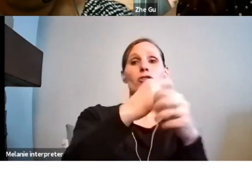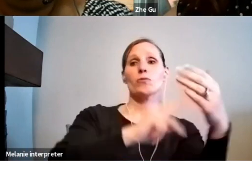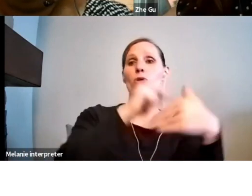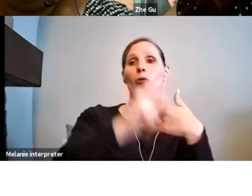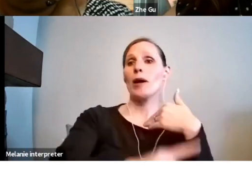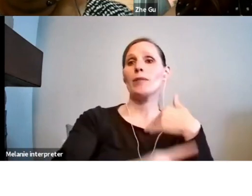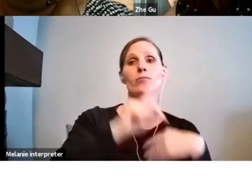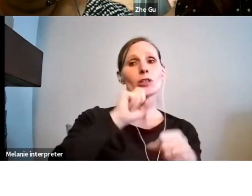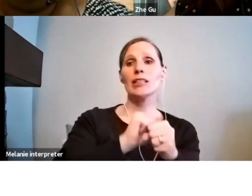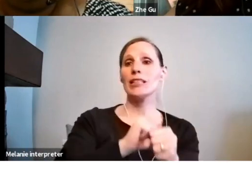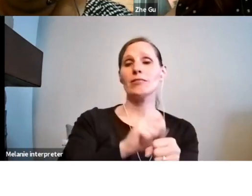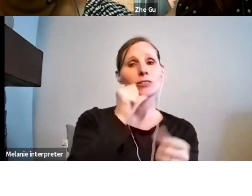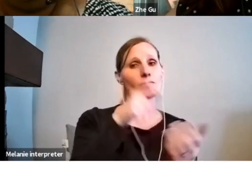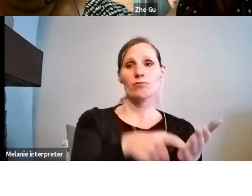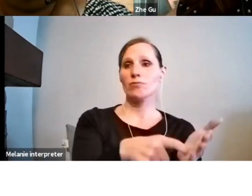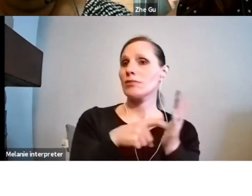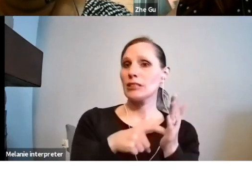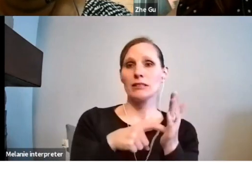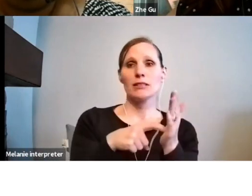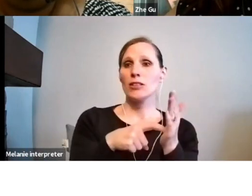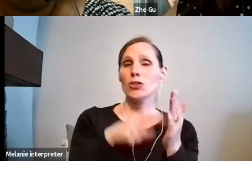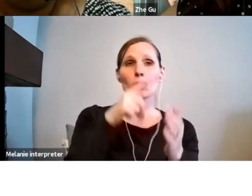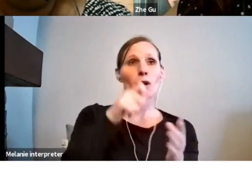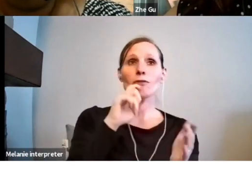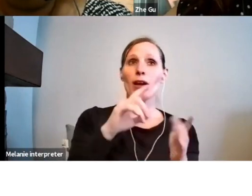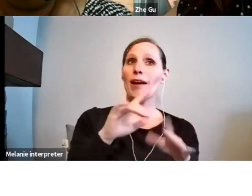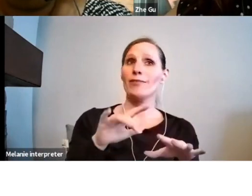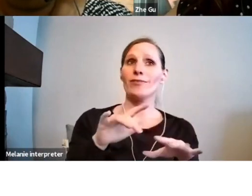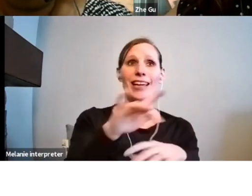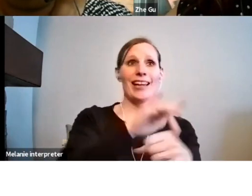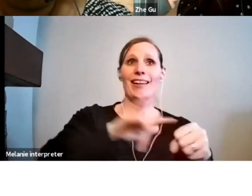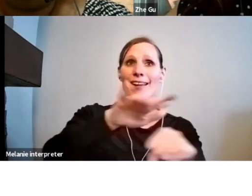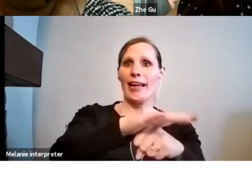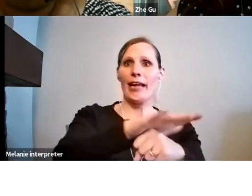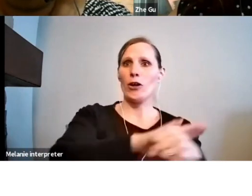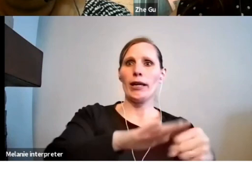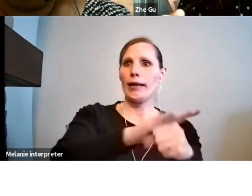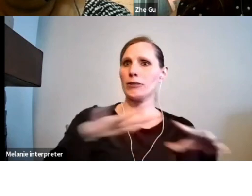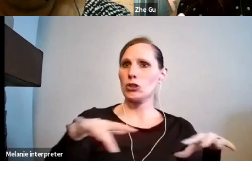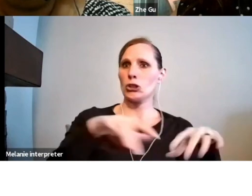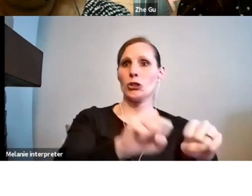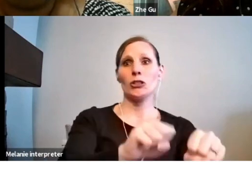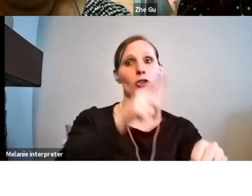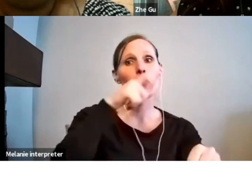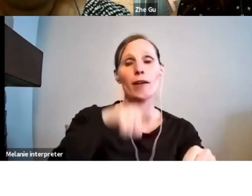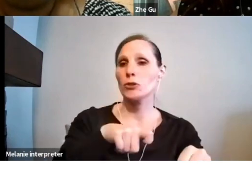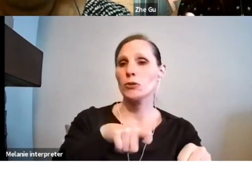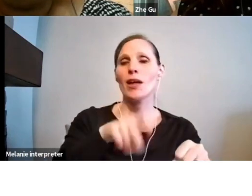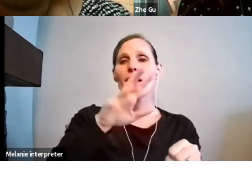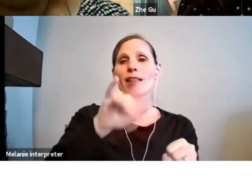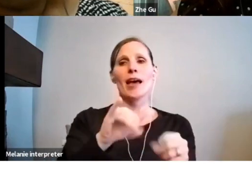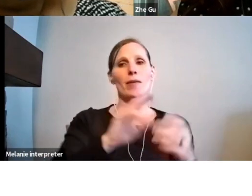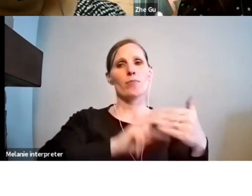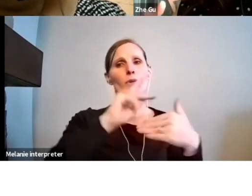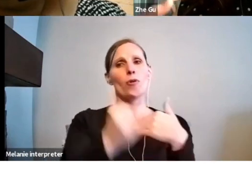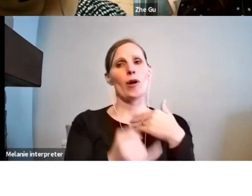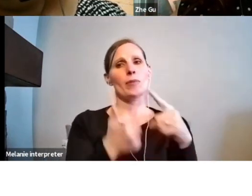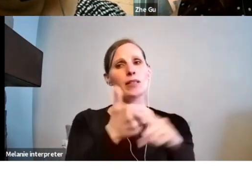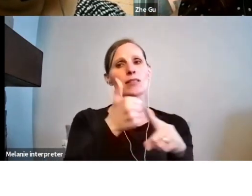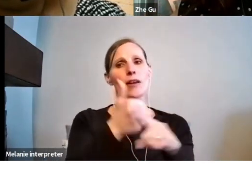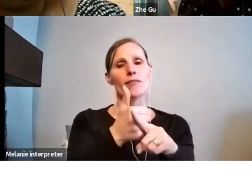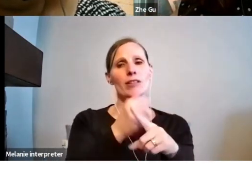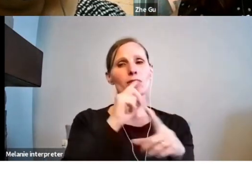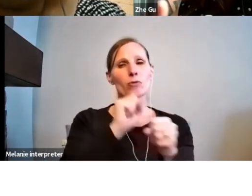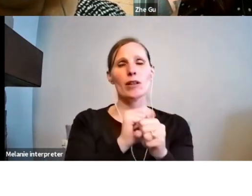to have, um, a presentation secured. Um, so the creation program is specifically really focused on